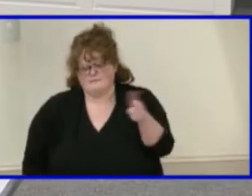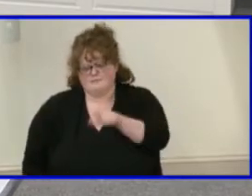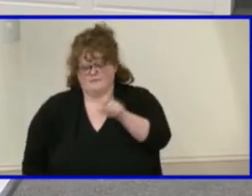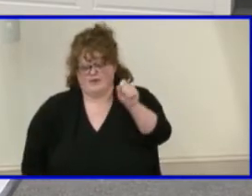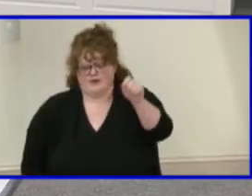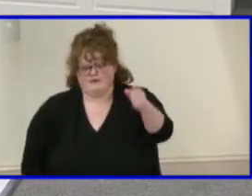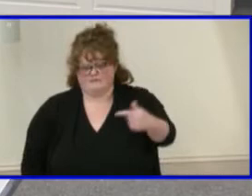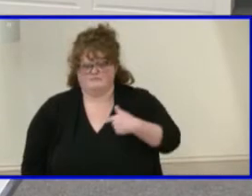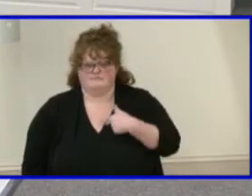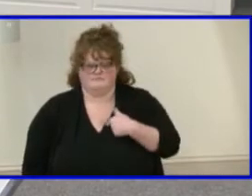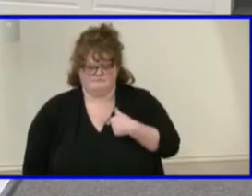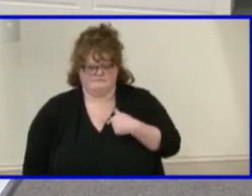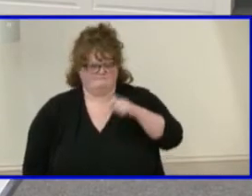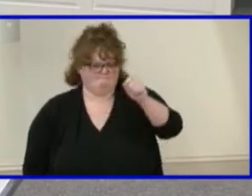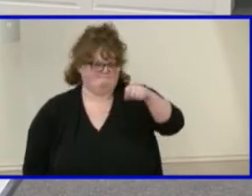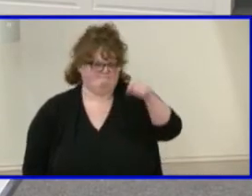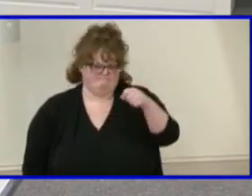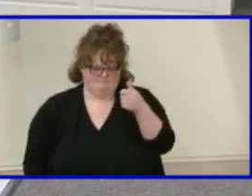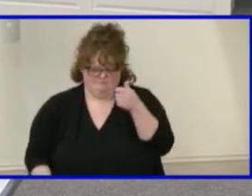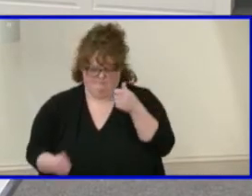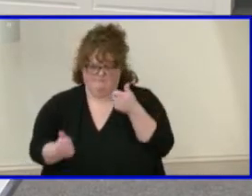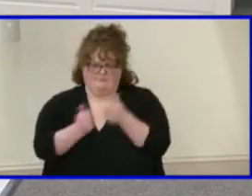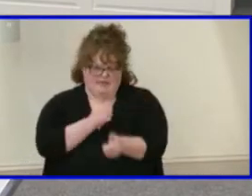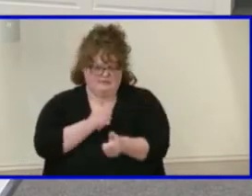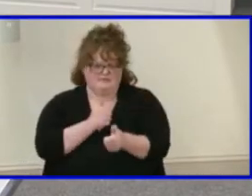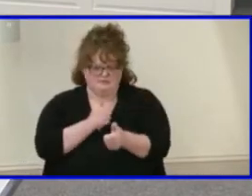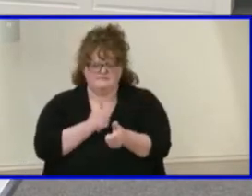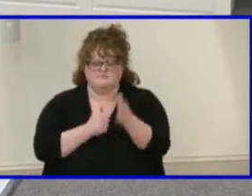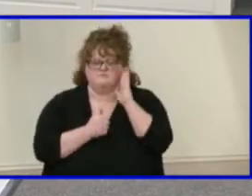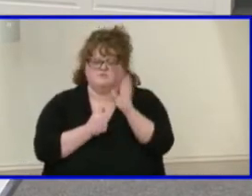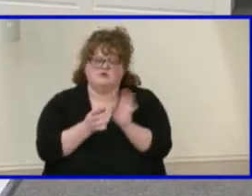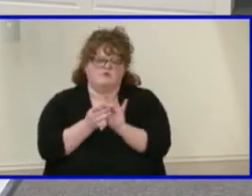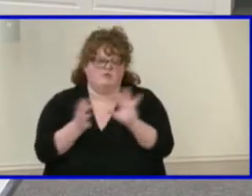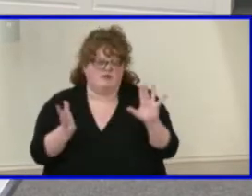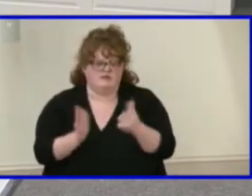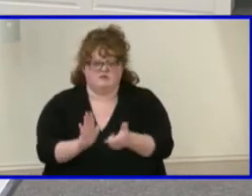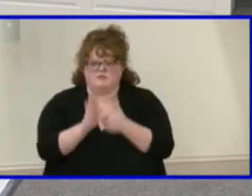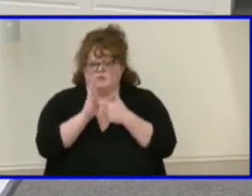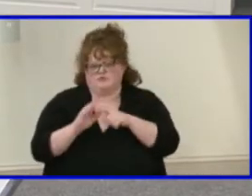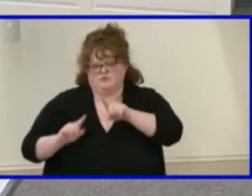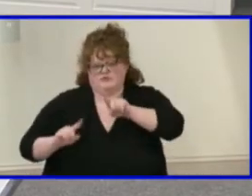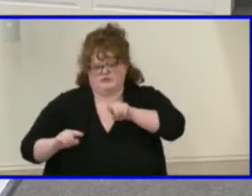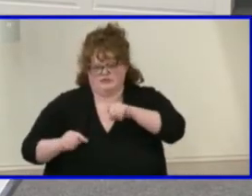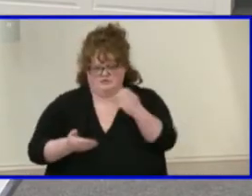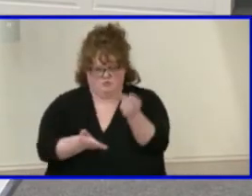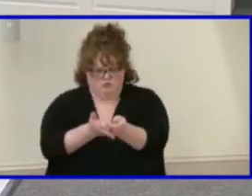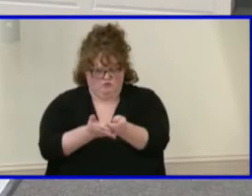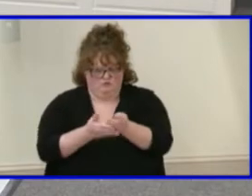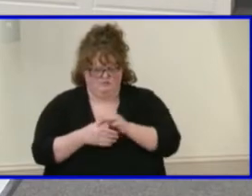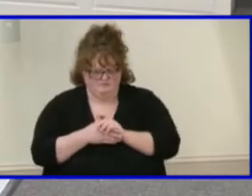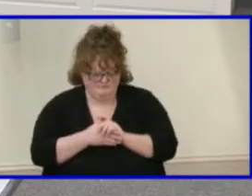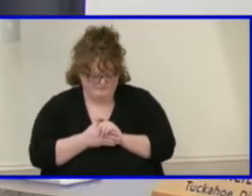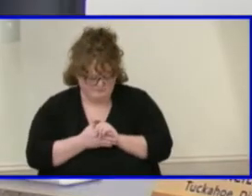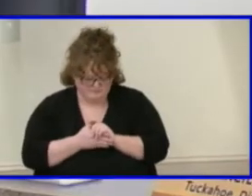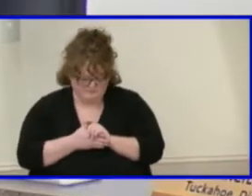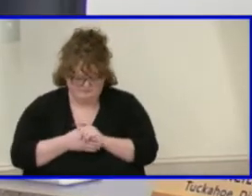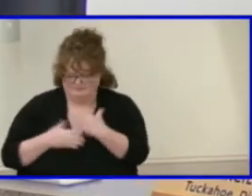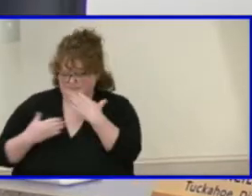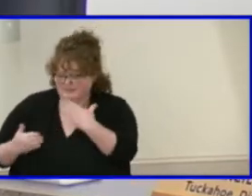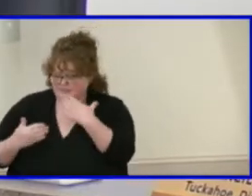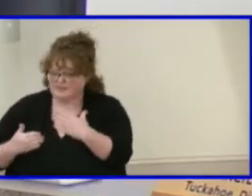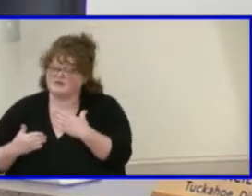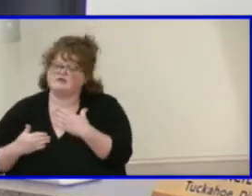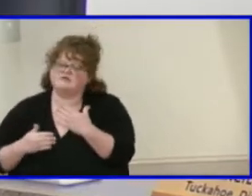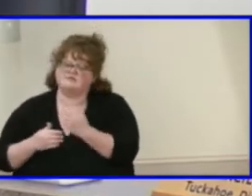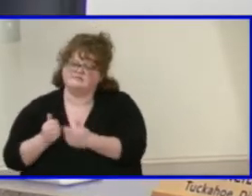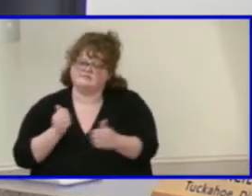Shea. Aye. And I vote aye. The ayes have it. The release from compulsory attendance is approved. Thank you Mr. Chairman and members